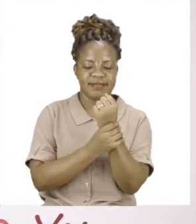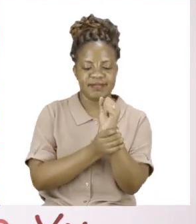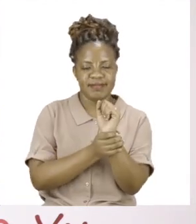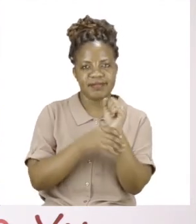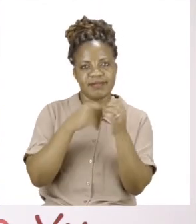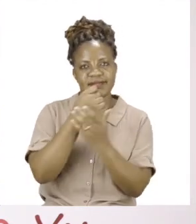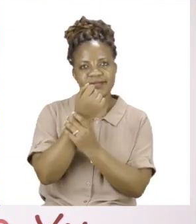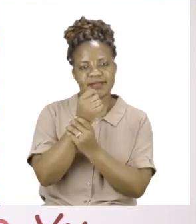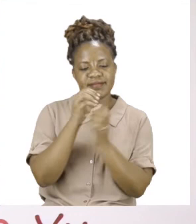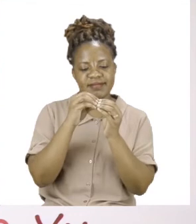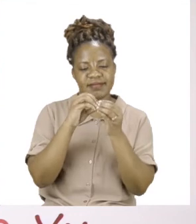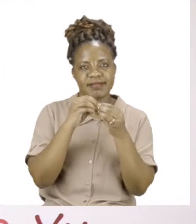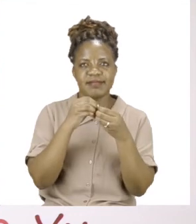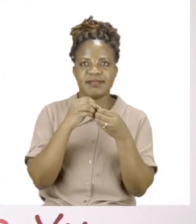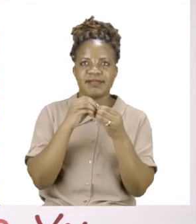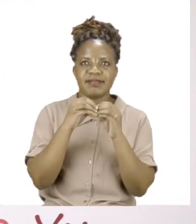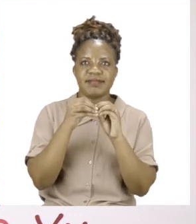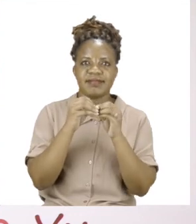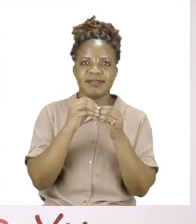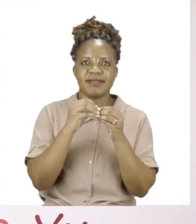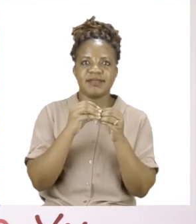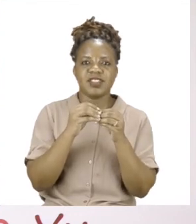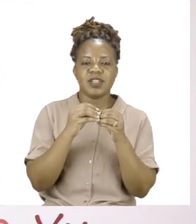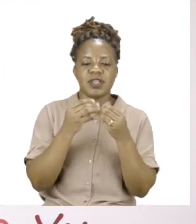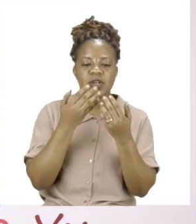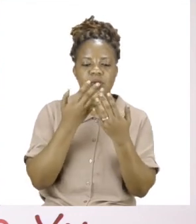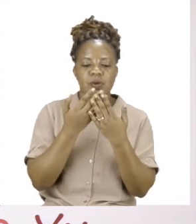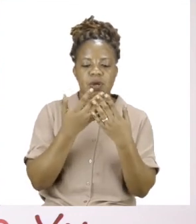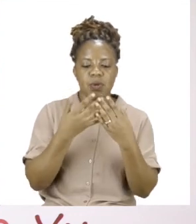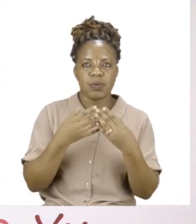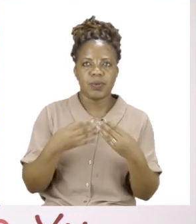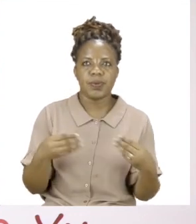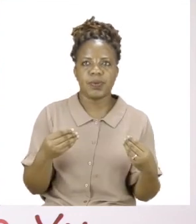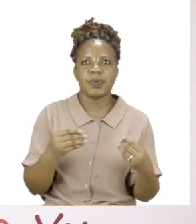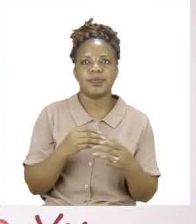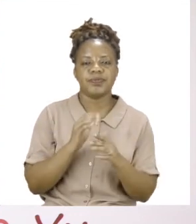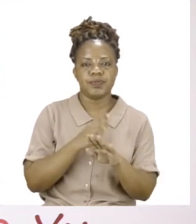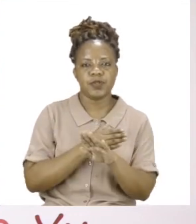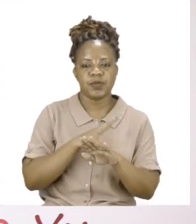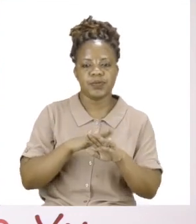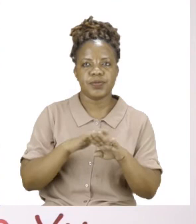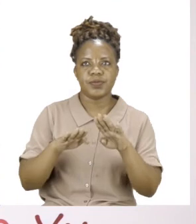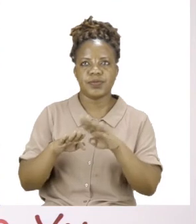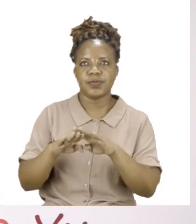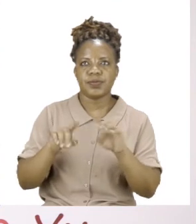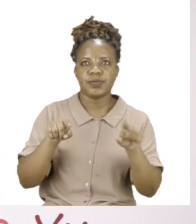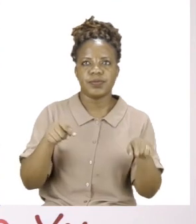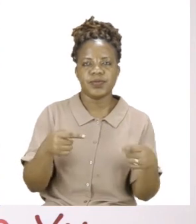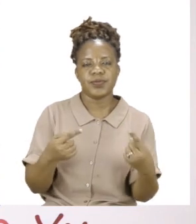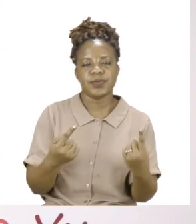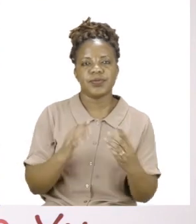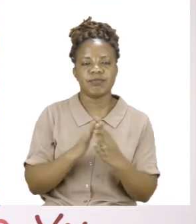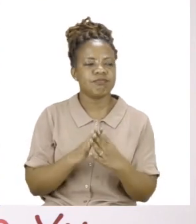our fingertips too. Make sure your hands are dry before you touch anything else. I wonder